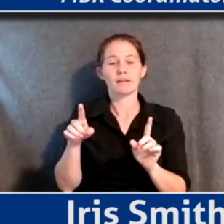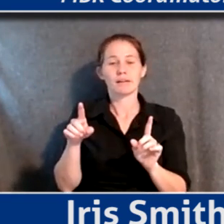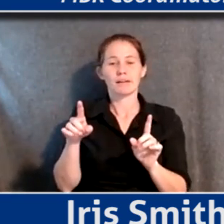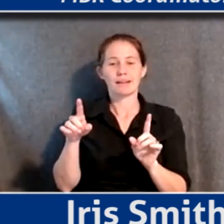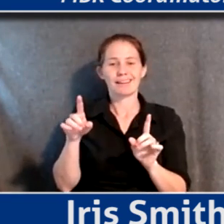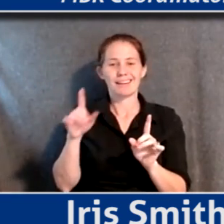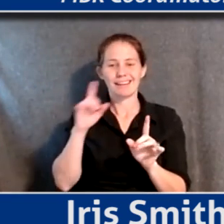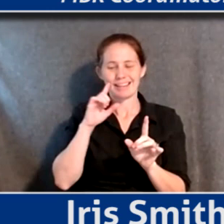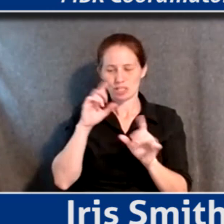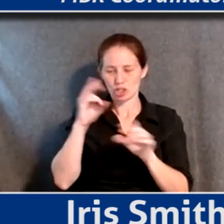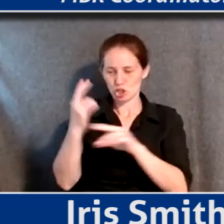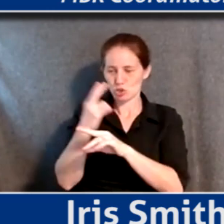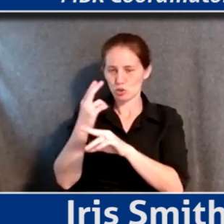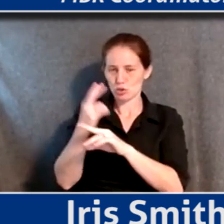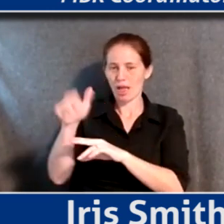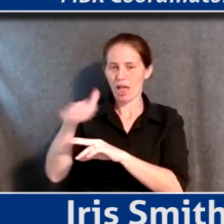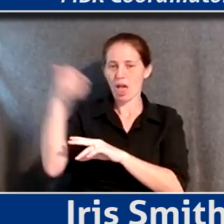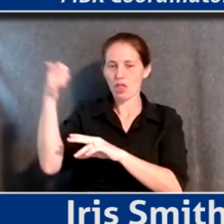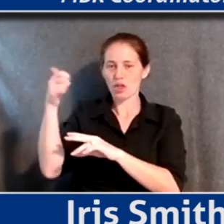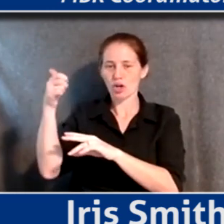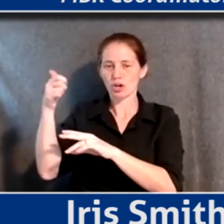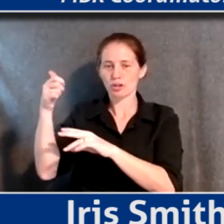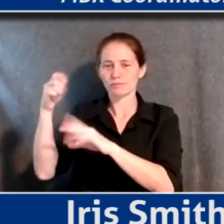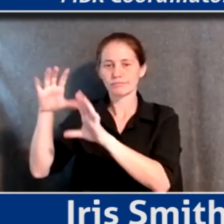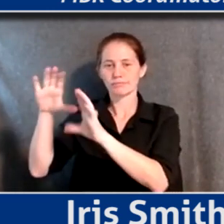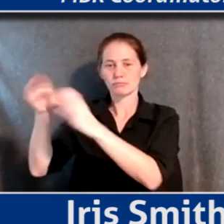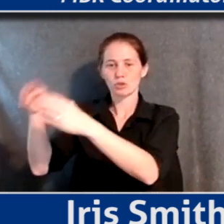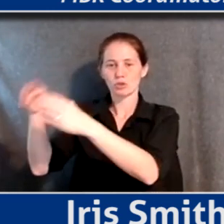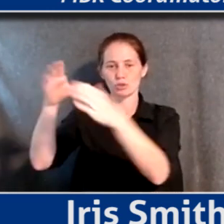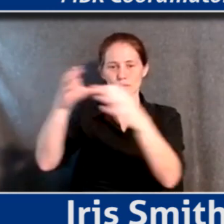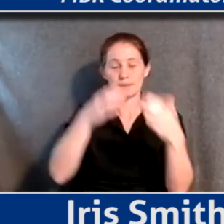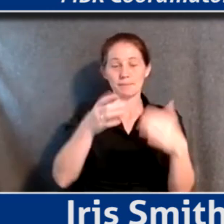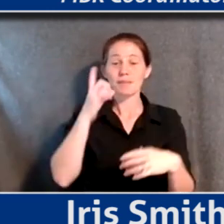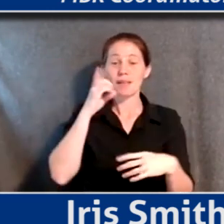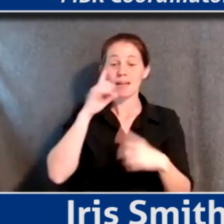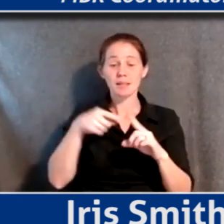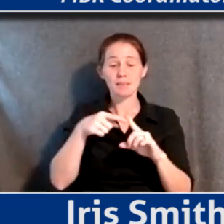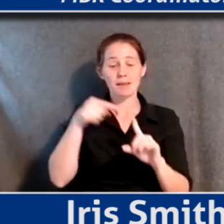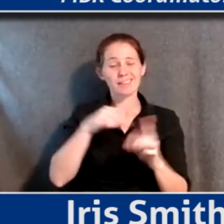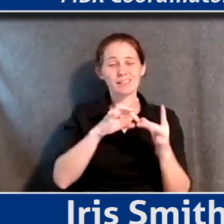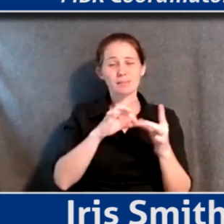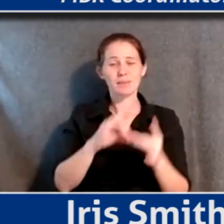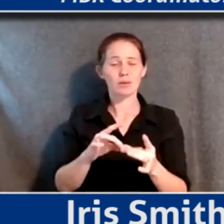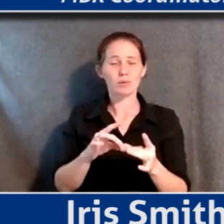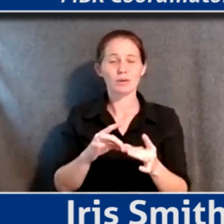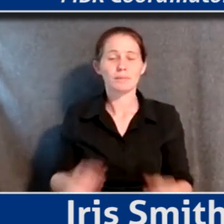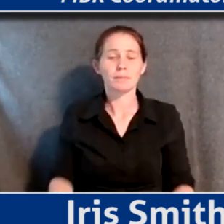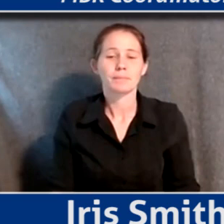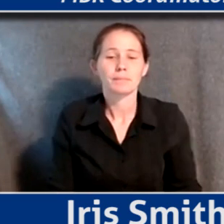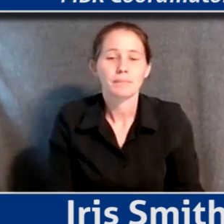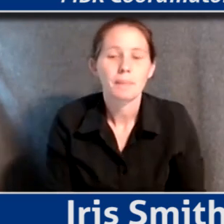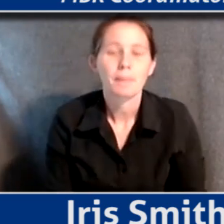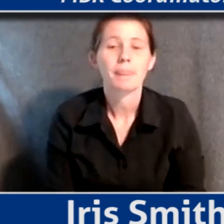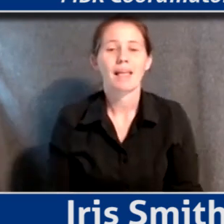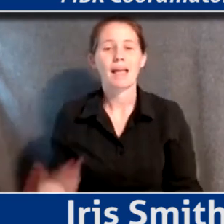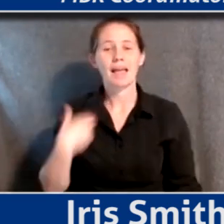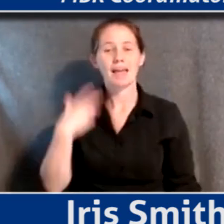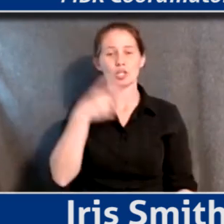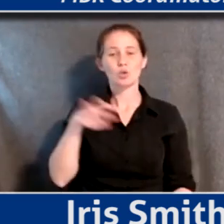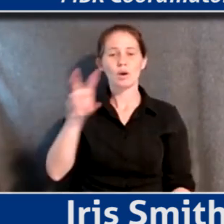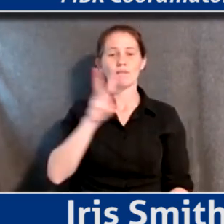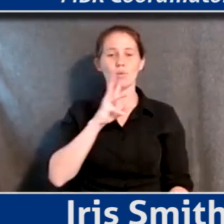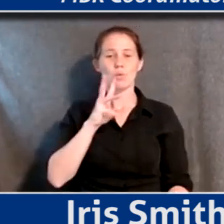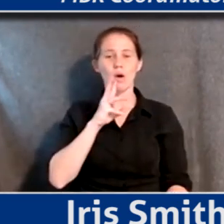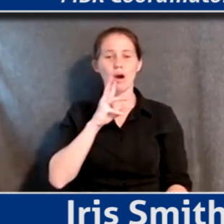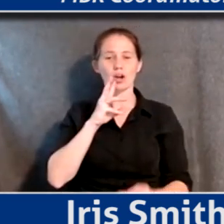and visible by other sectors. And I think about this in terms of, you know, I was on a tour of a water plant